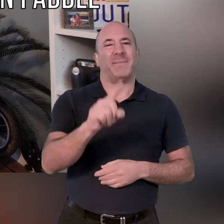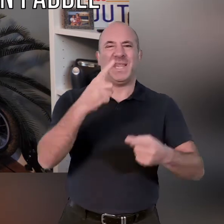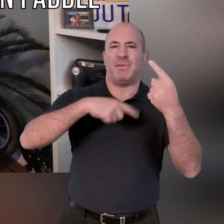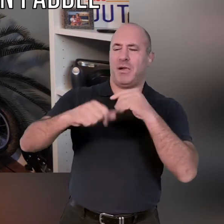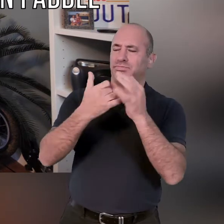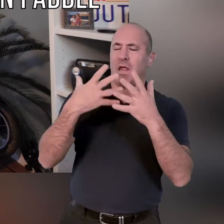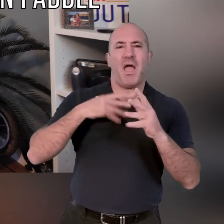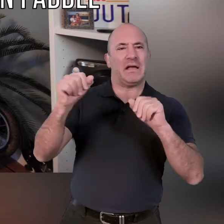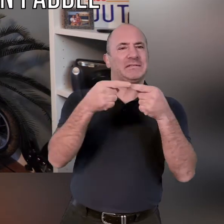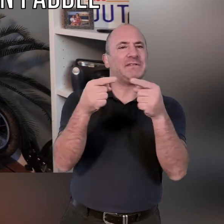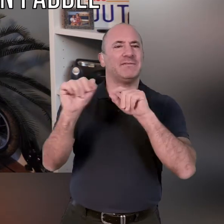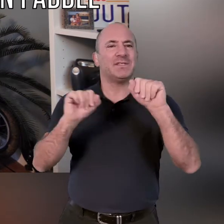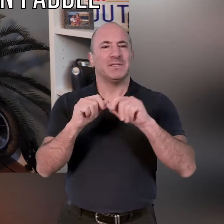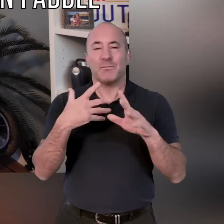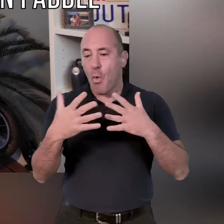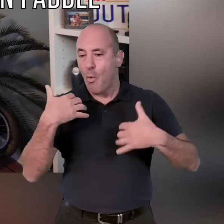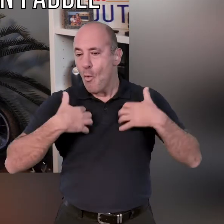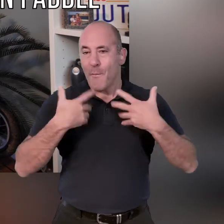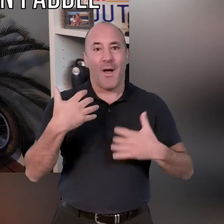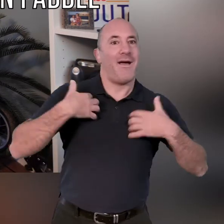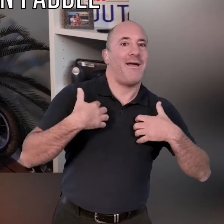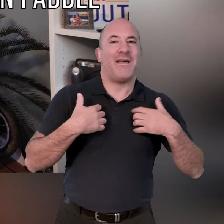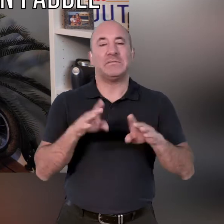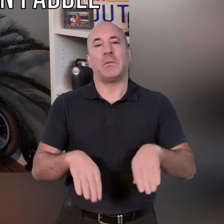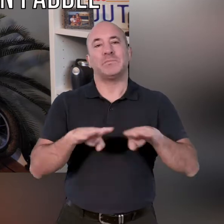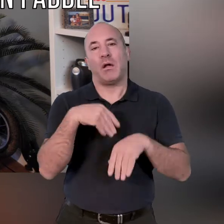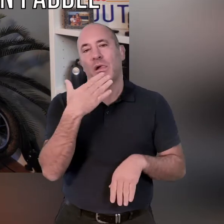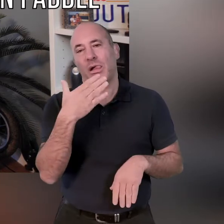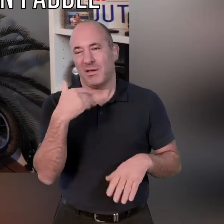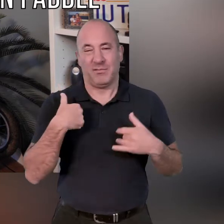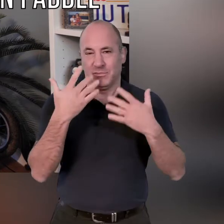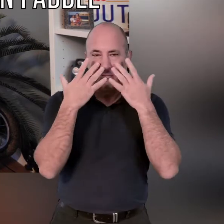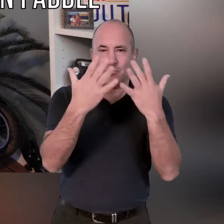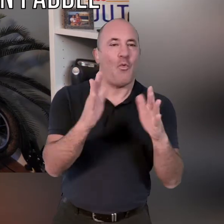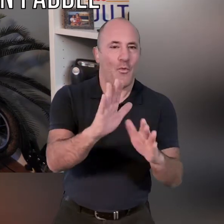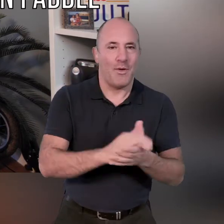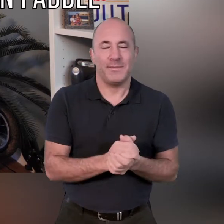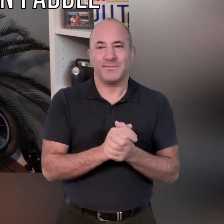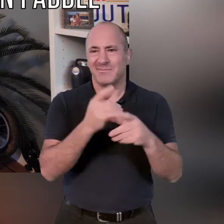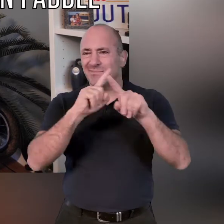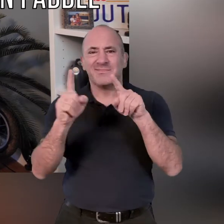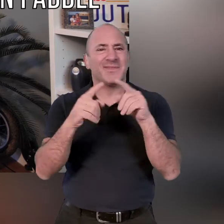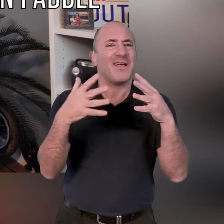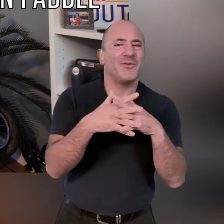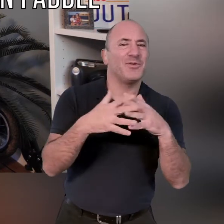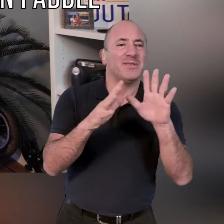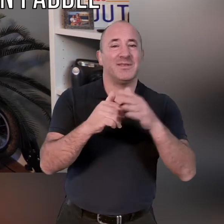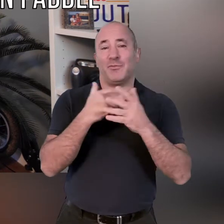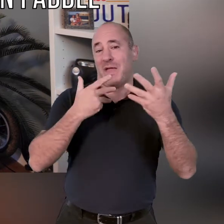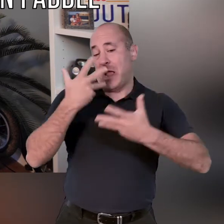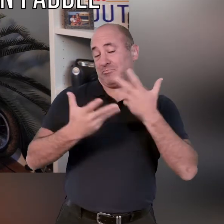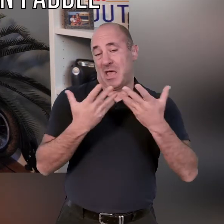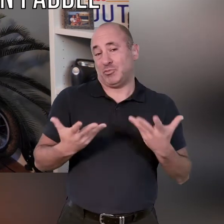things differently keep it interesting keep it exciting and that's what i want to show you so different ways we can do that and we'll go through that